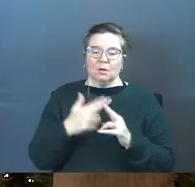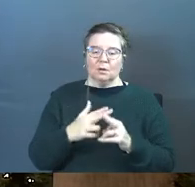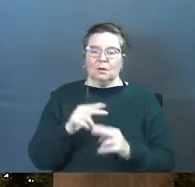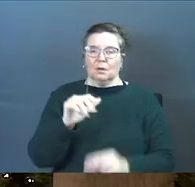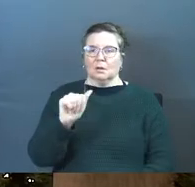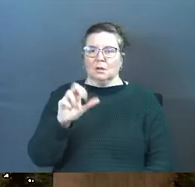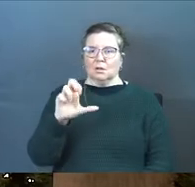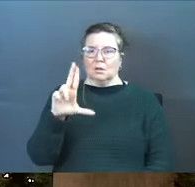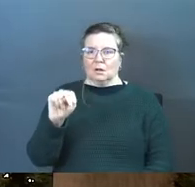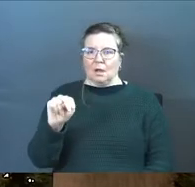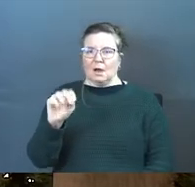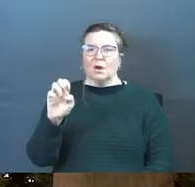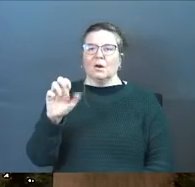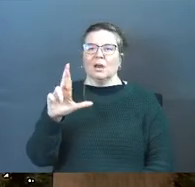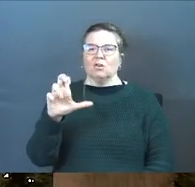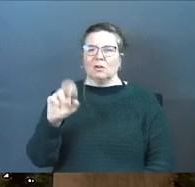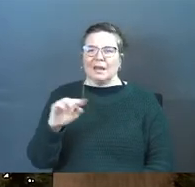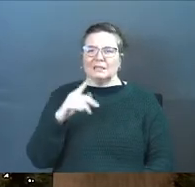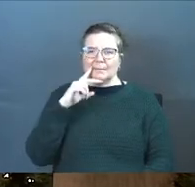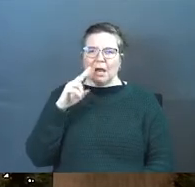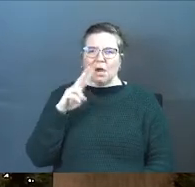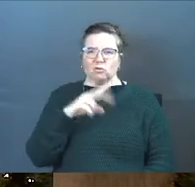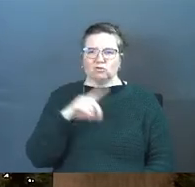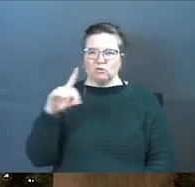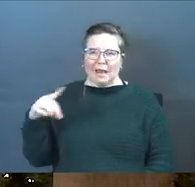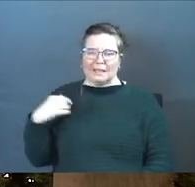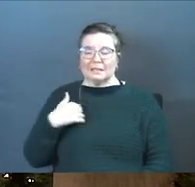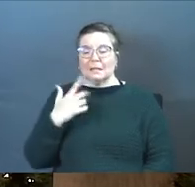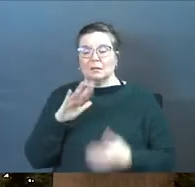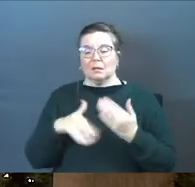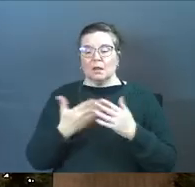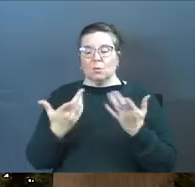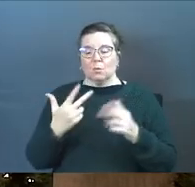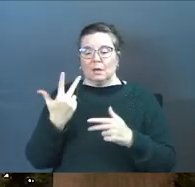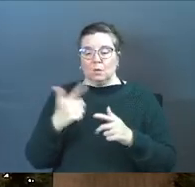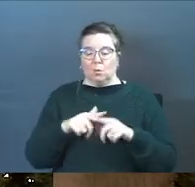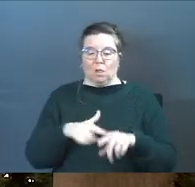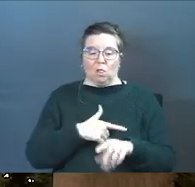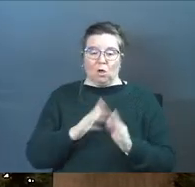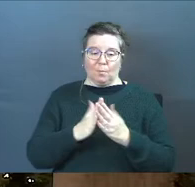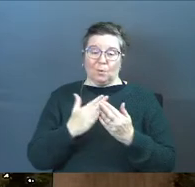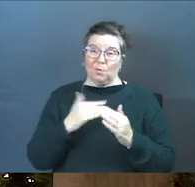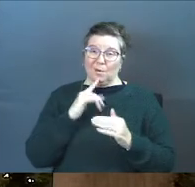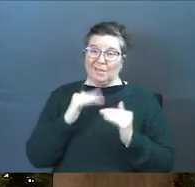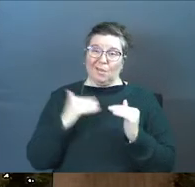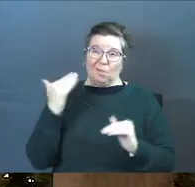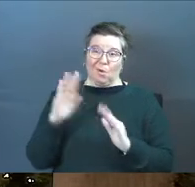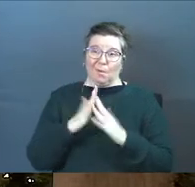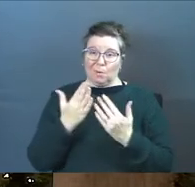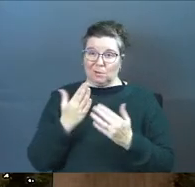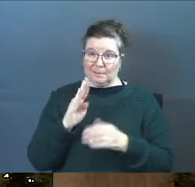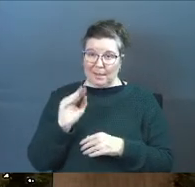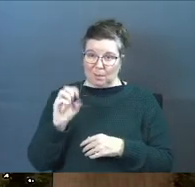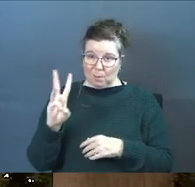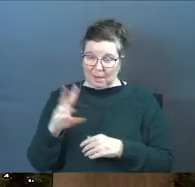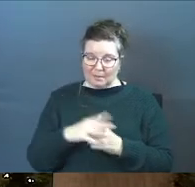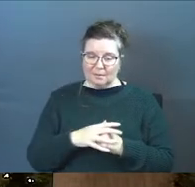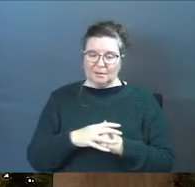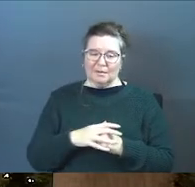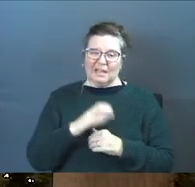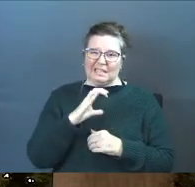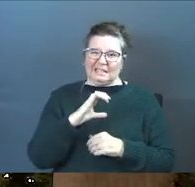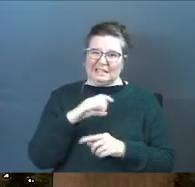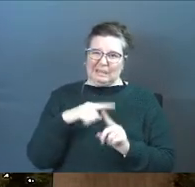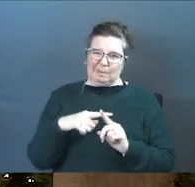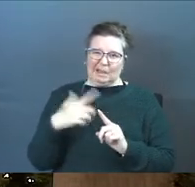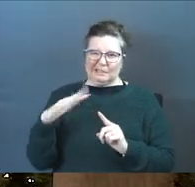Aragon and it's about dragons and all this kind of stuff. And there's three books three really long books over long books by the way of C